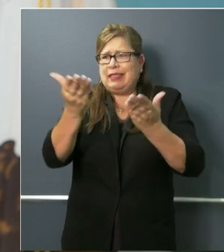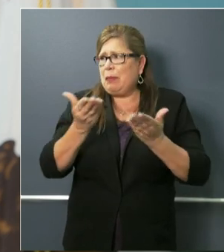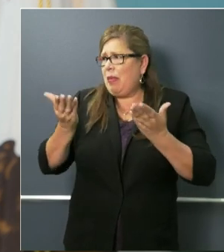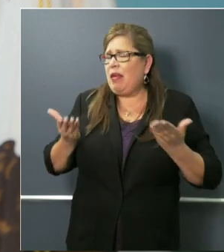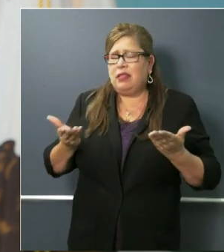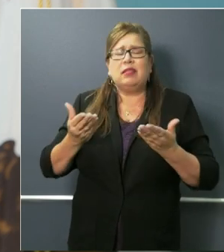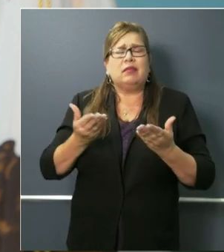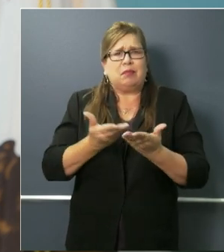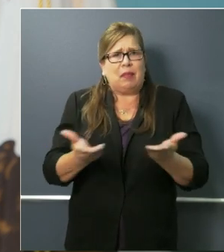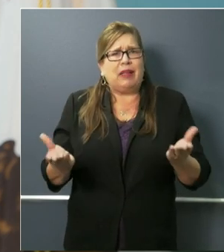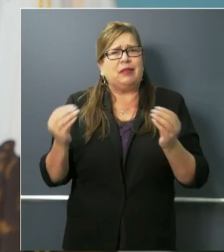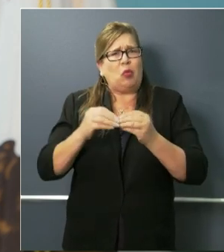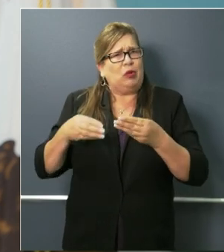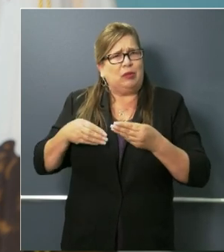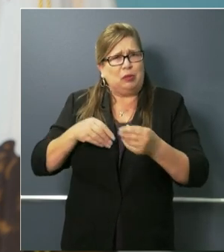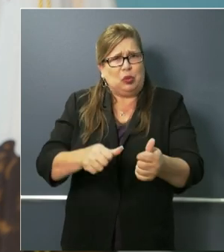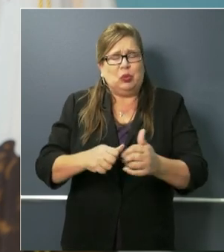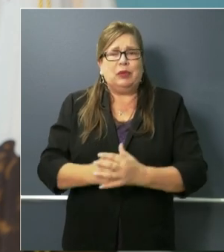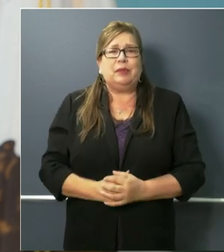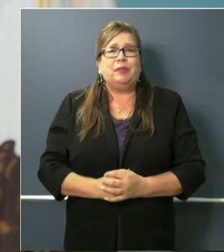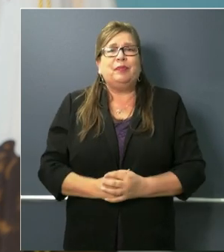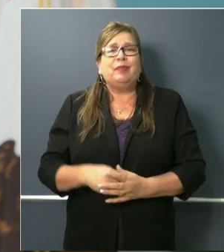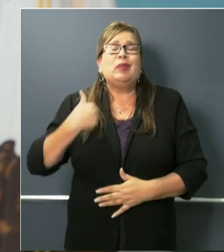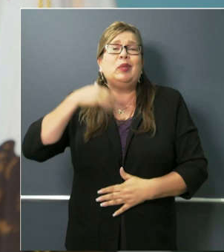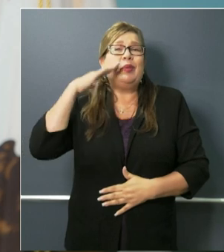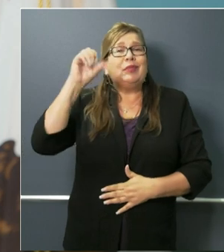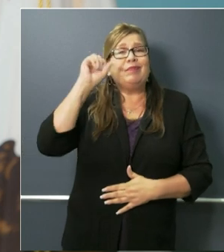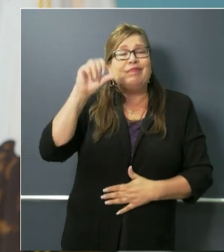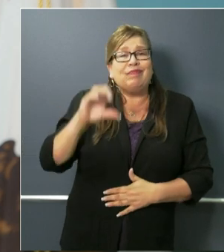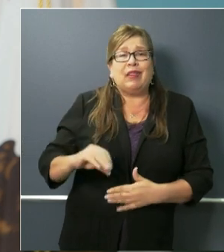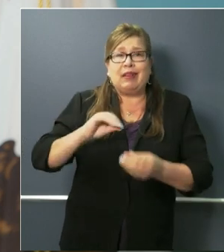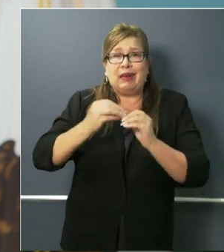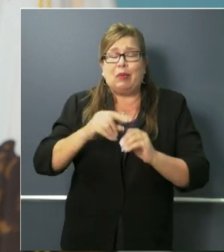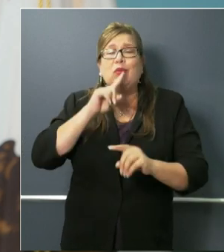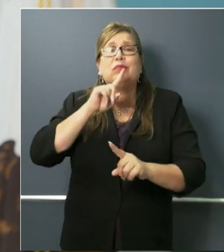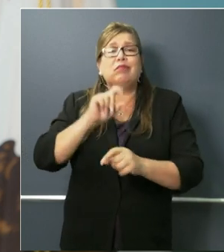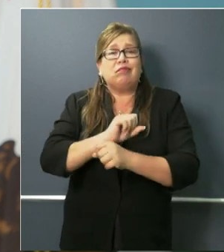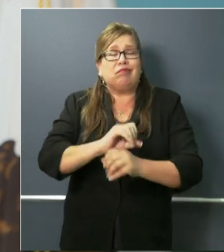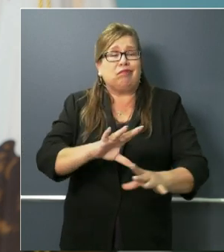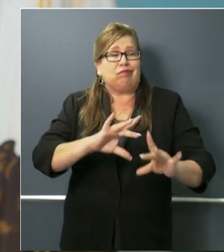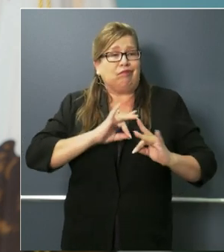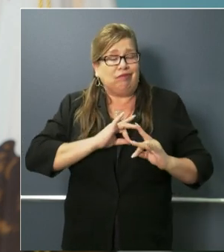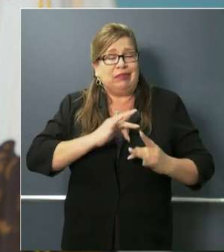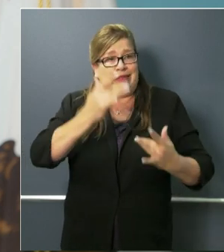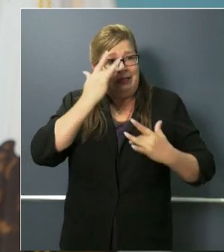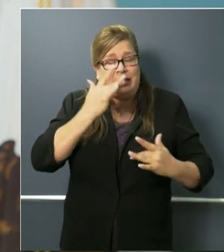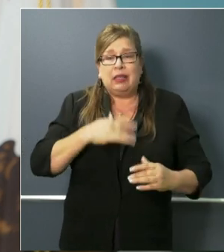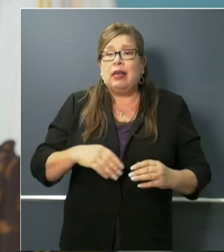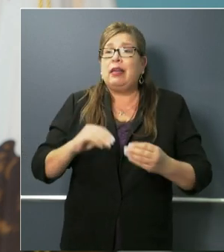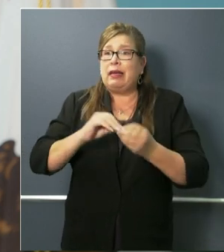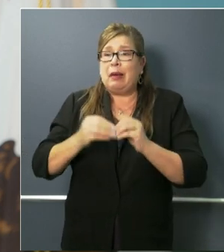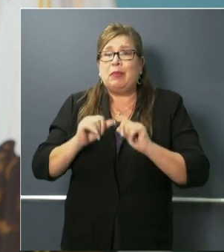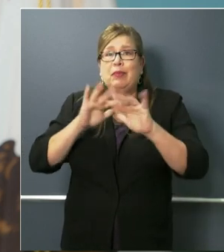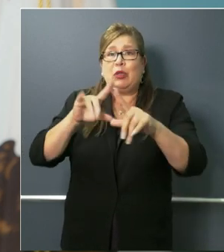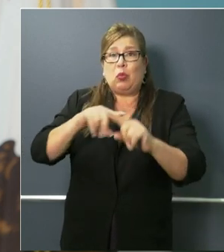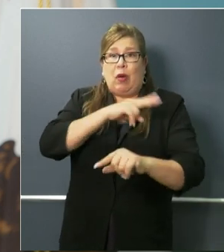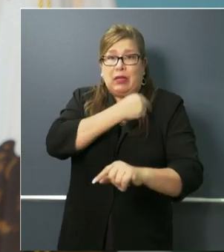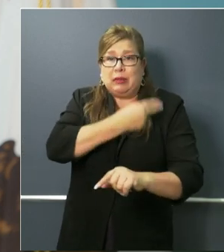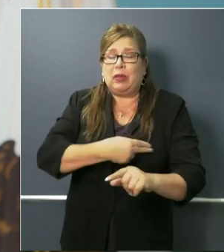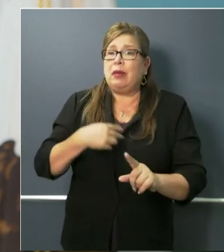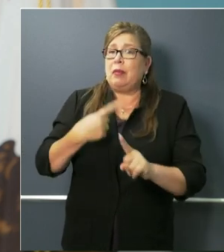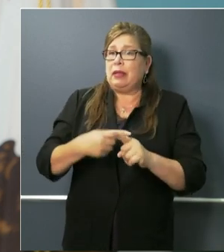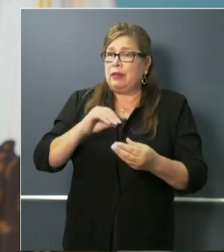California. Of course we'll update the numbers of positives, the number of people in ICU and hospitals and as always